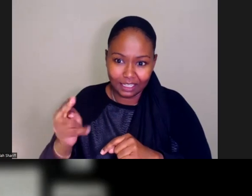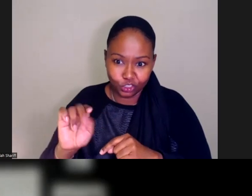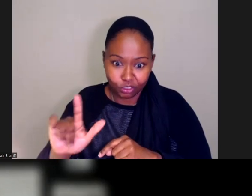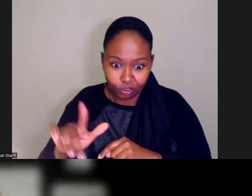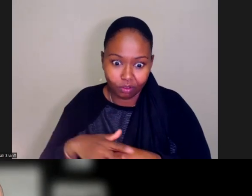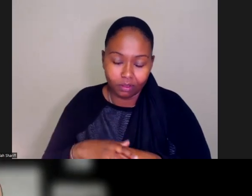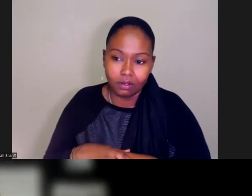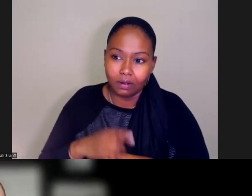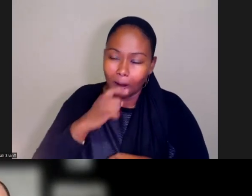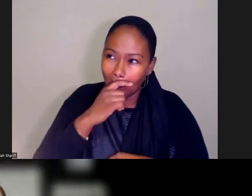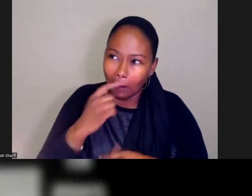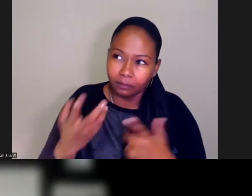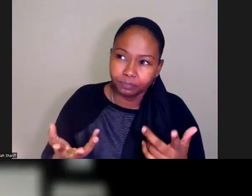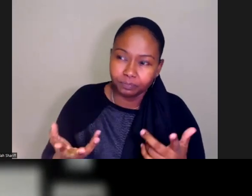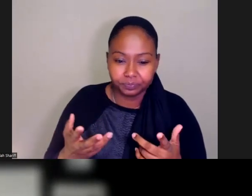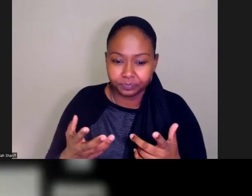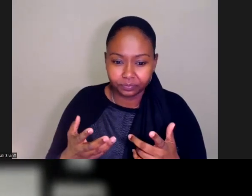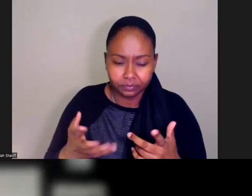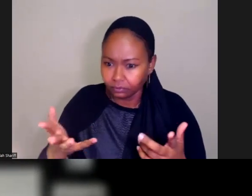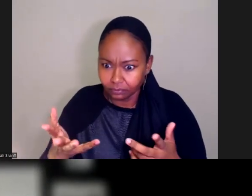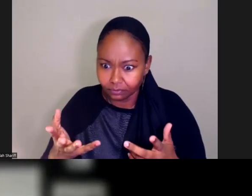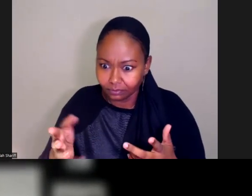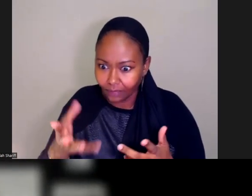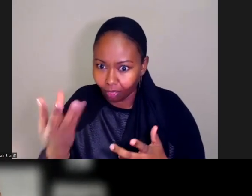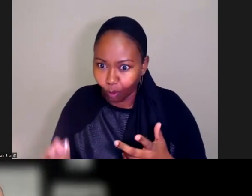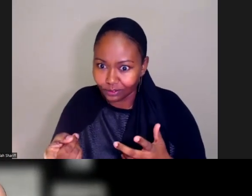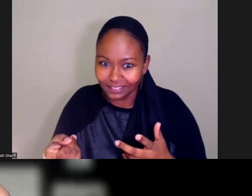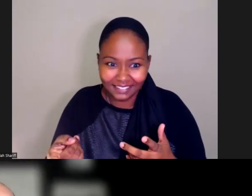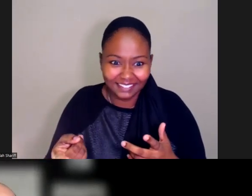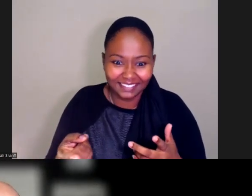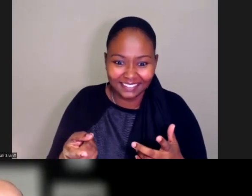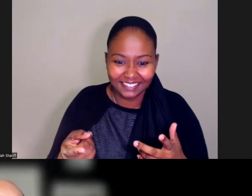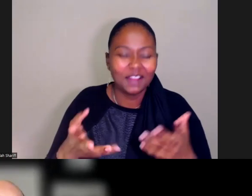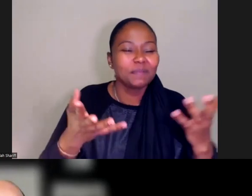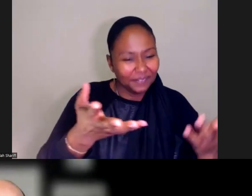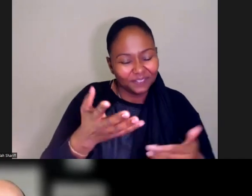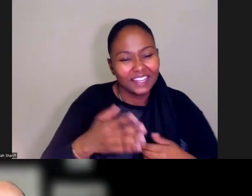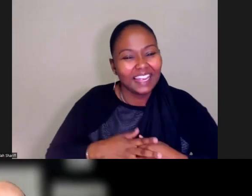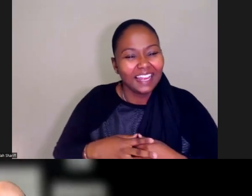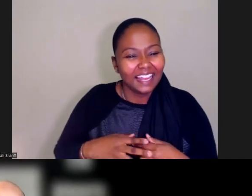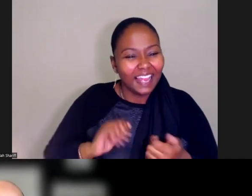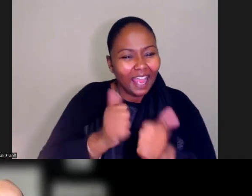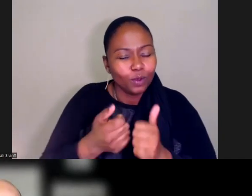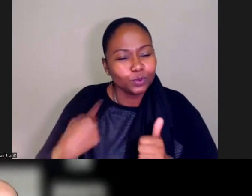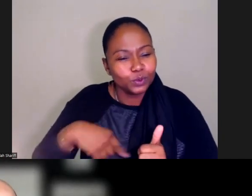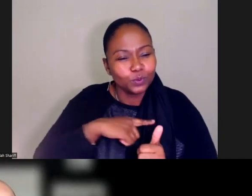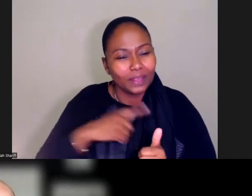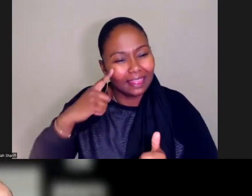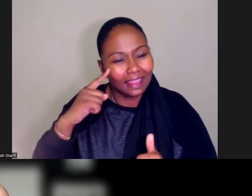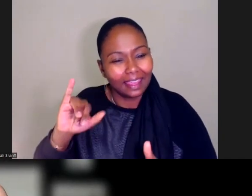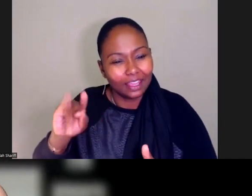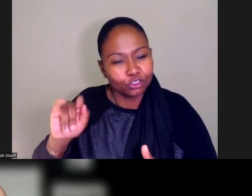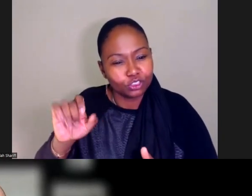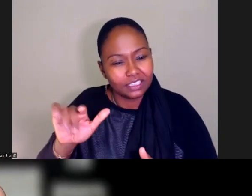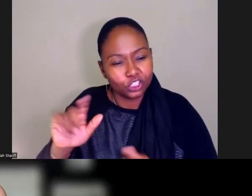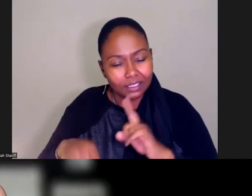some of the, we just lost Ross, Evan, you're up. How do we think intersectionally about some